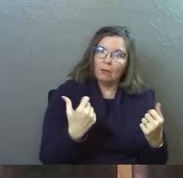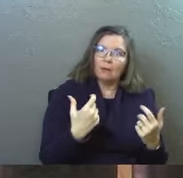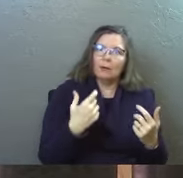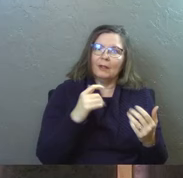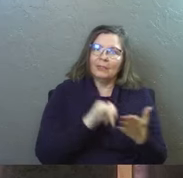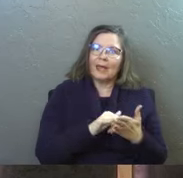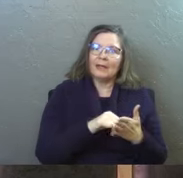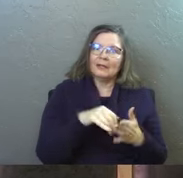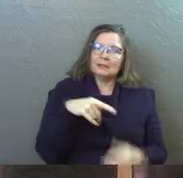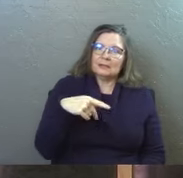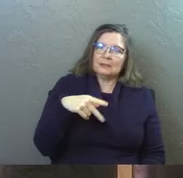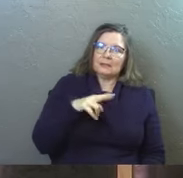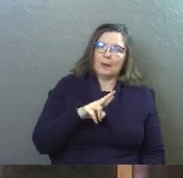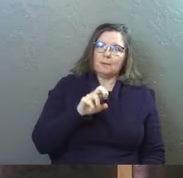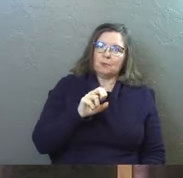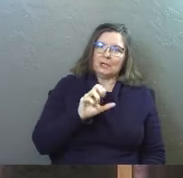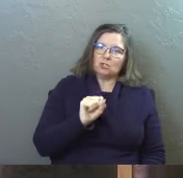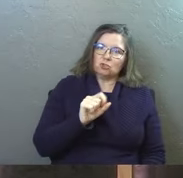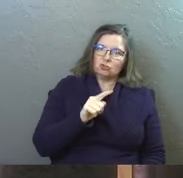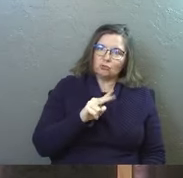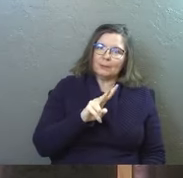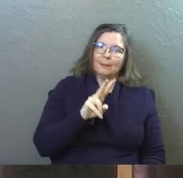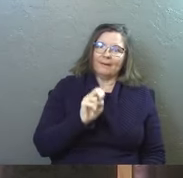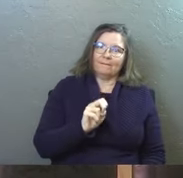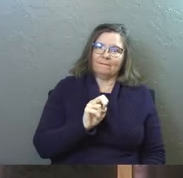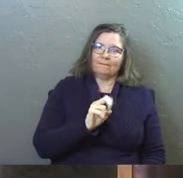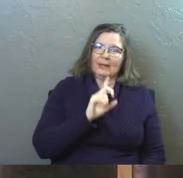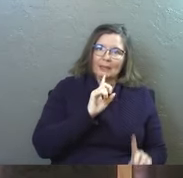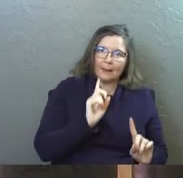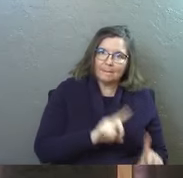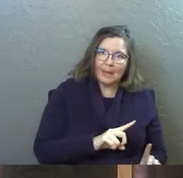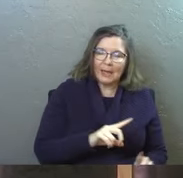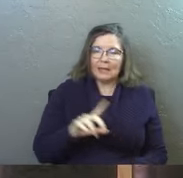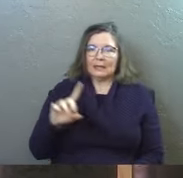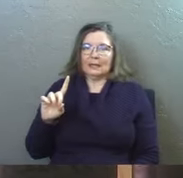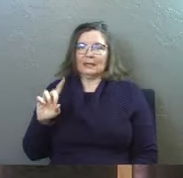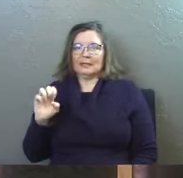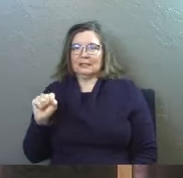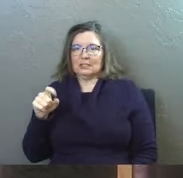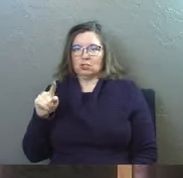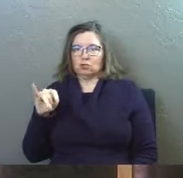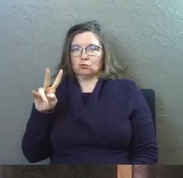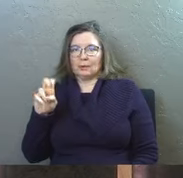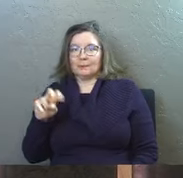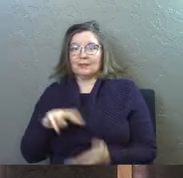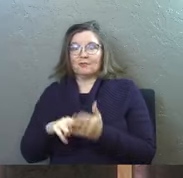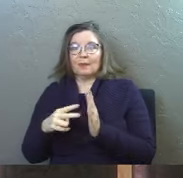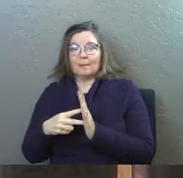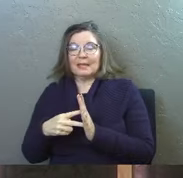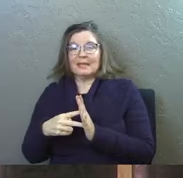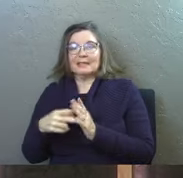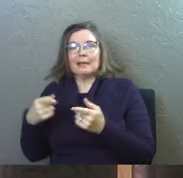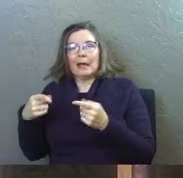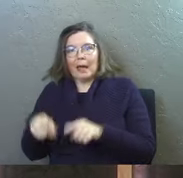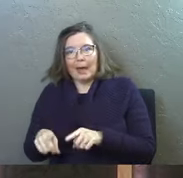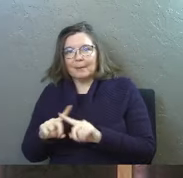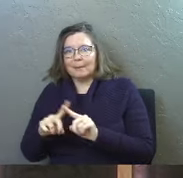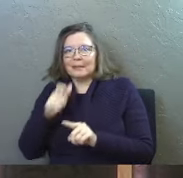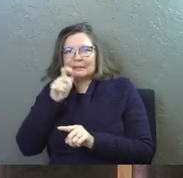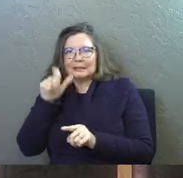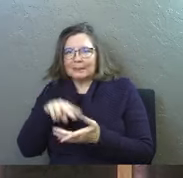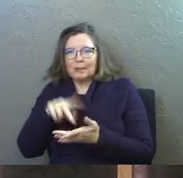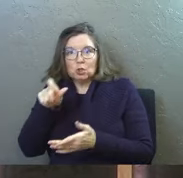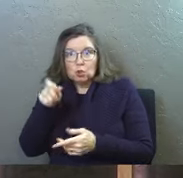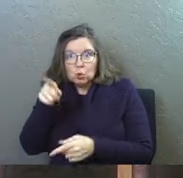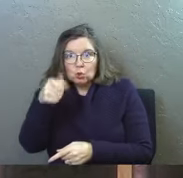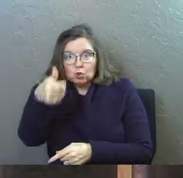prescriptive it's a command descriptive it happened prescriptive means it should always happen they